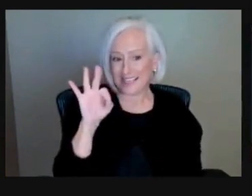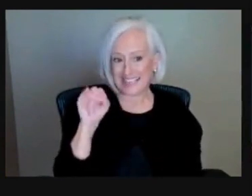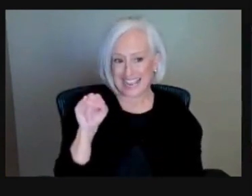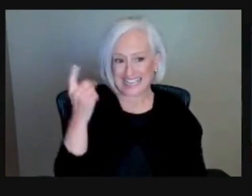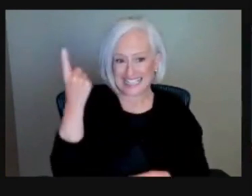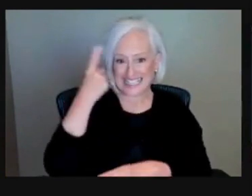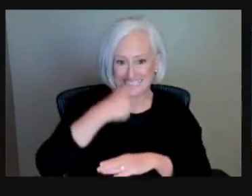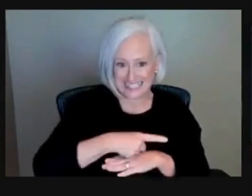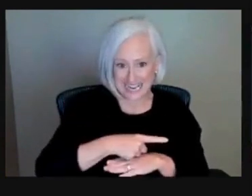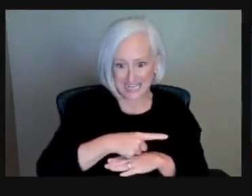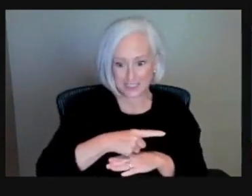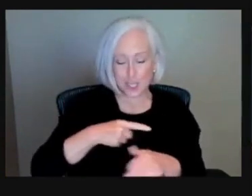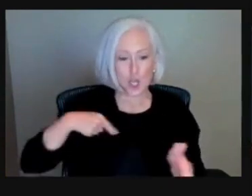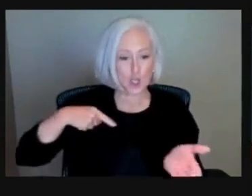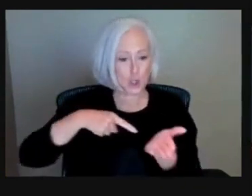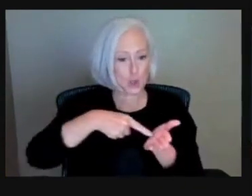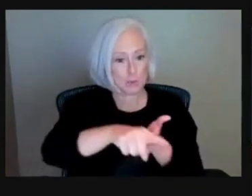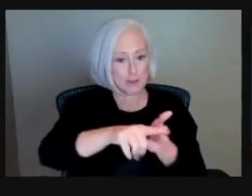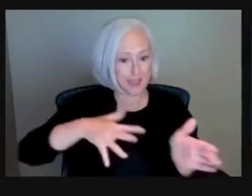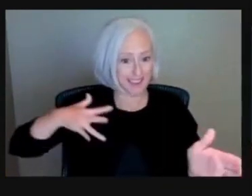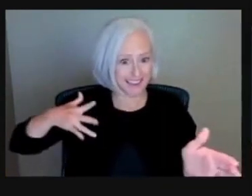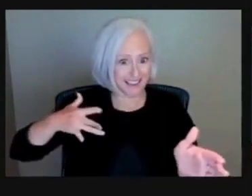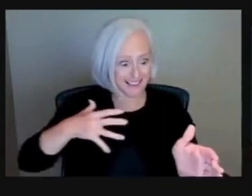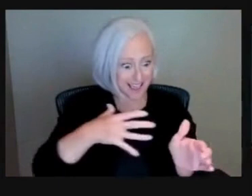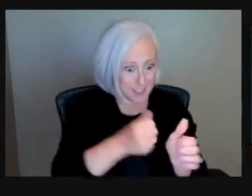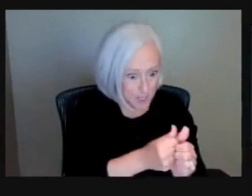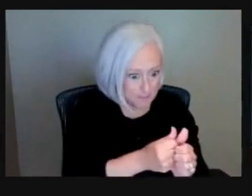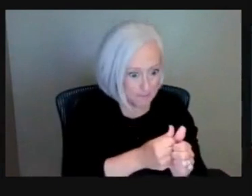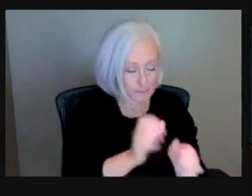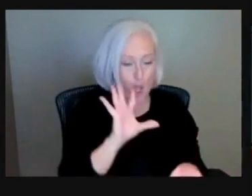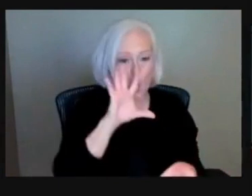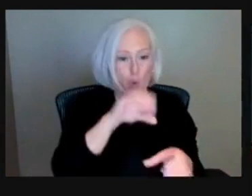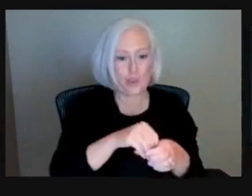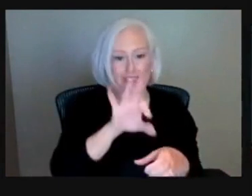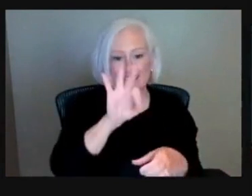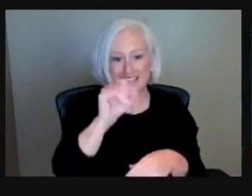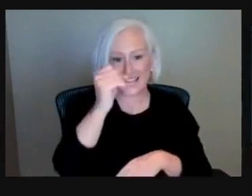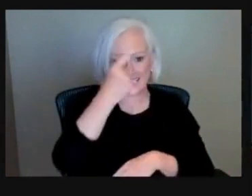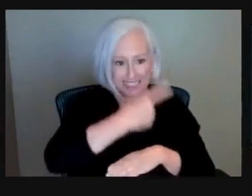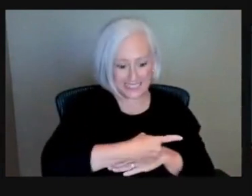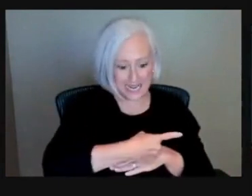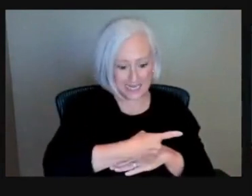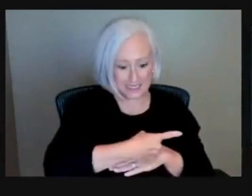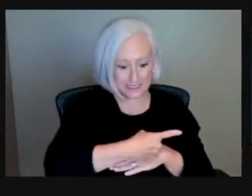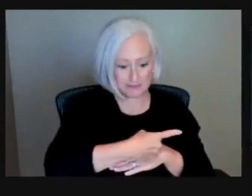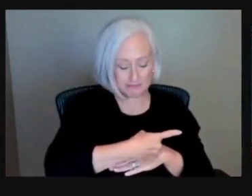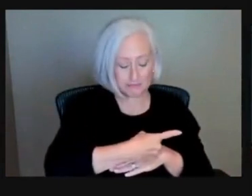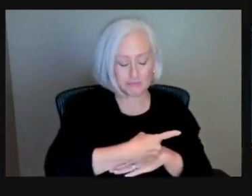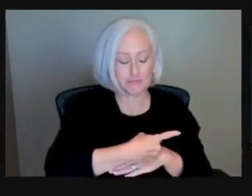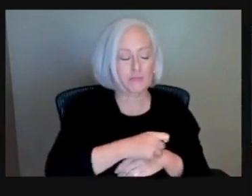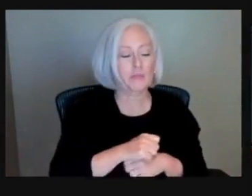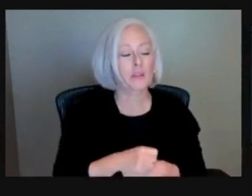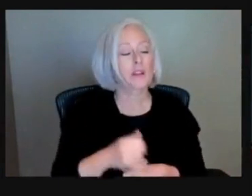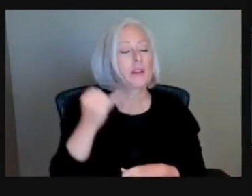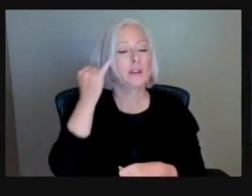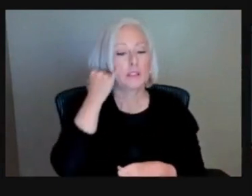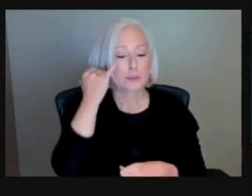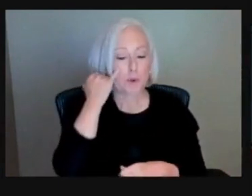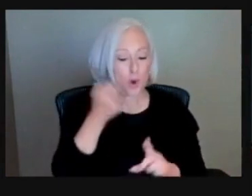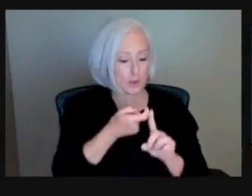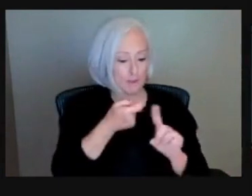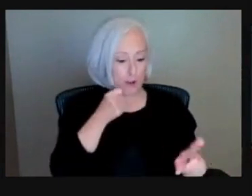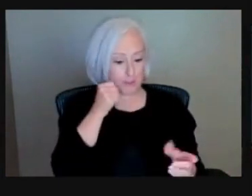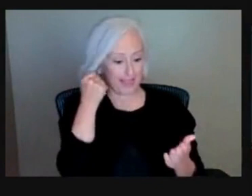If assuming you make no contact with a bank in those 90 days from the notice of